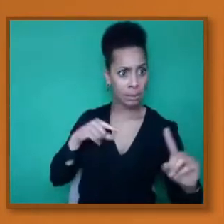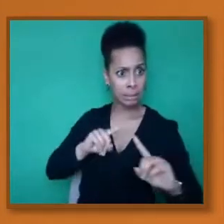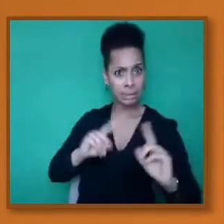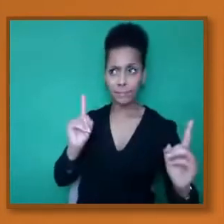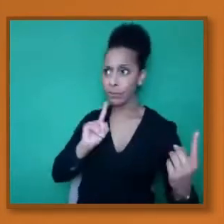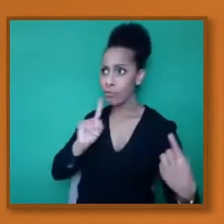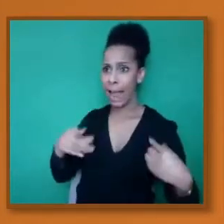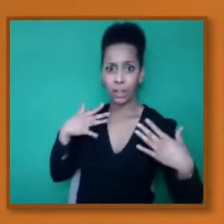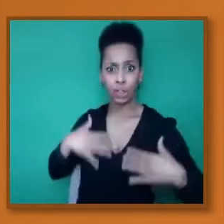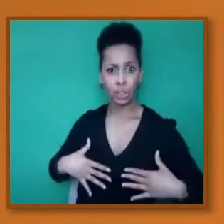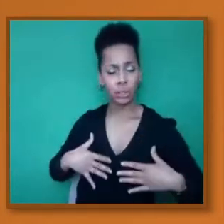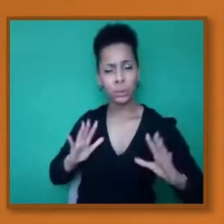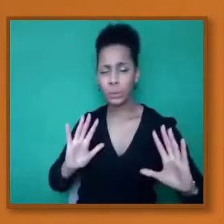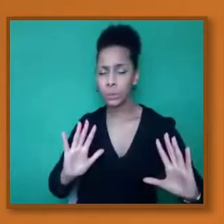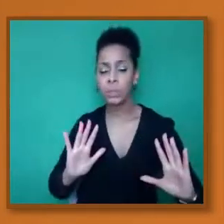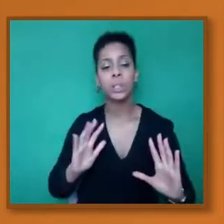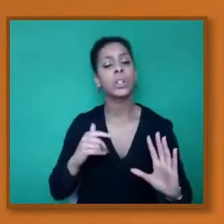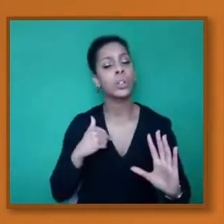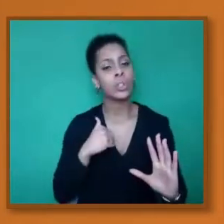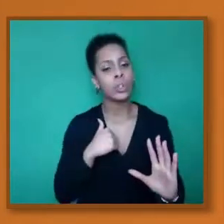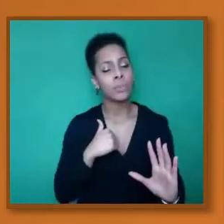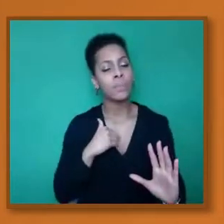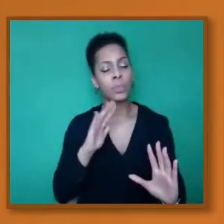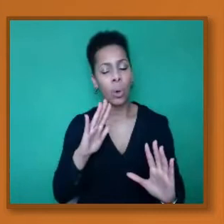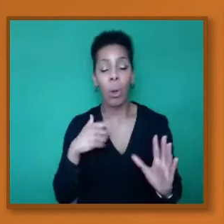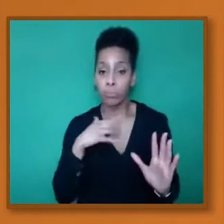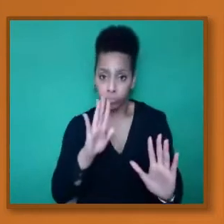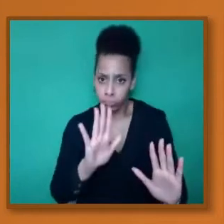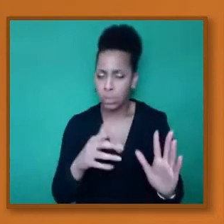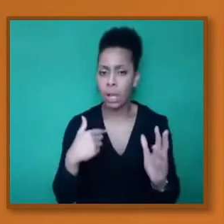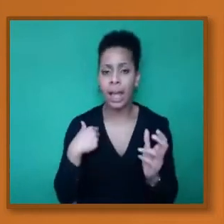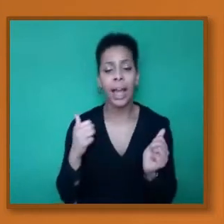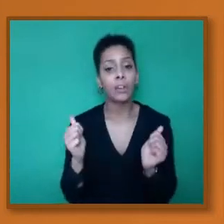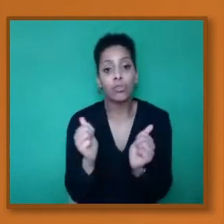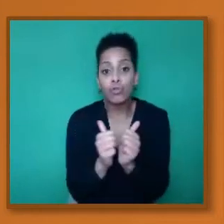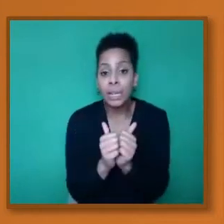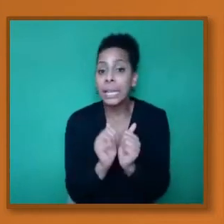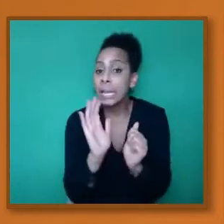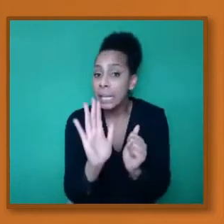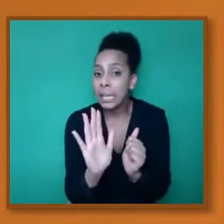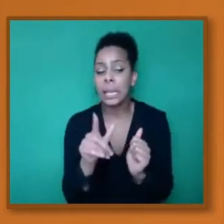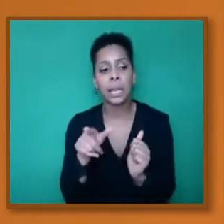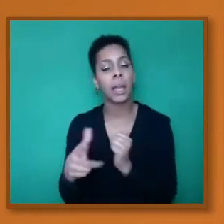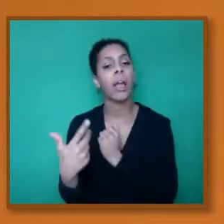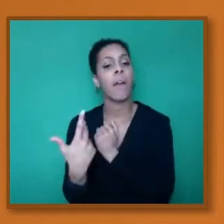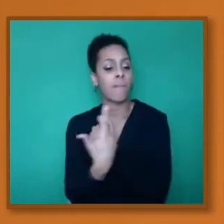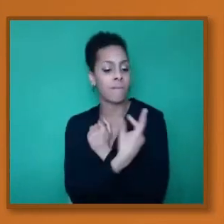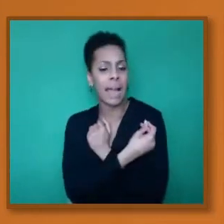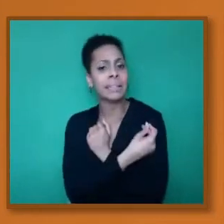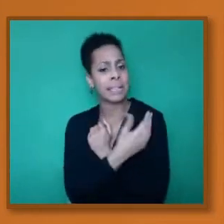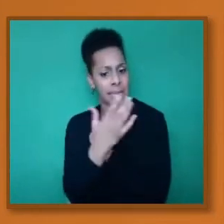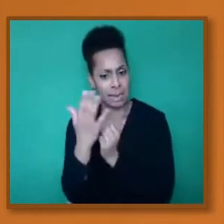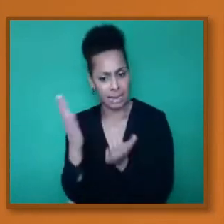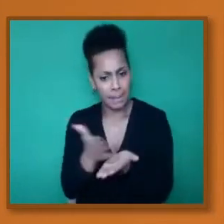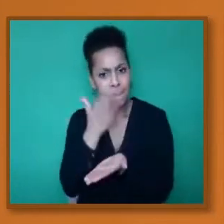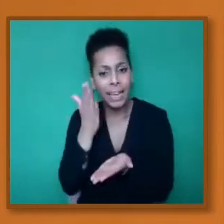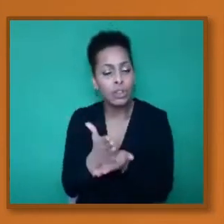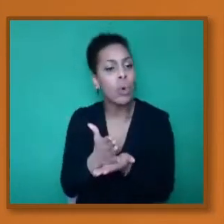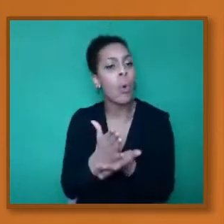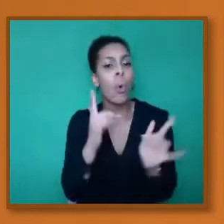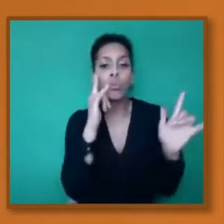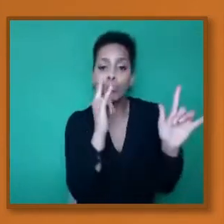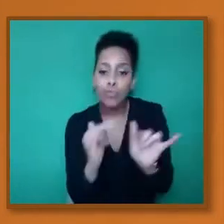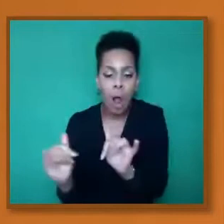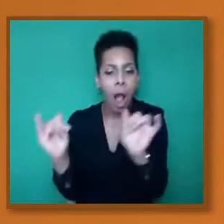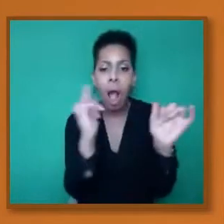that, you know, in terms of making sure that the vaccine is, you know, in clinical trials is actually